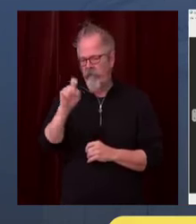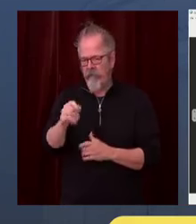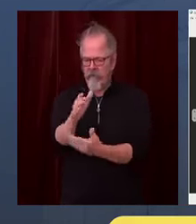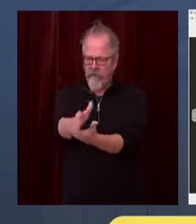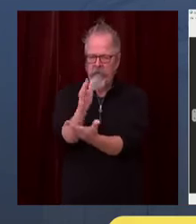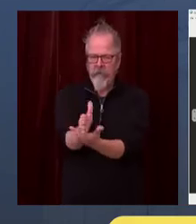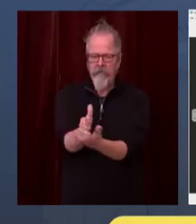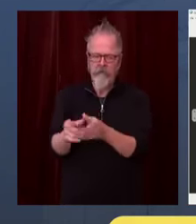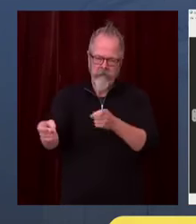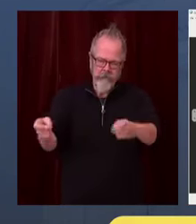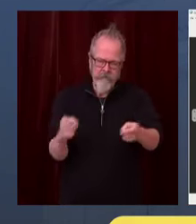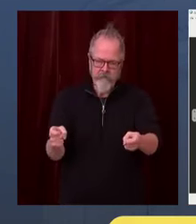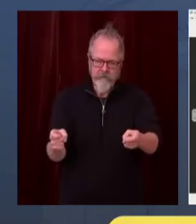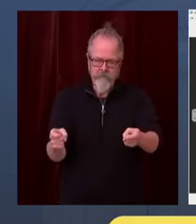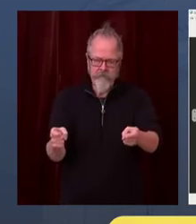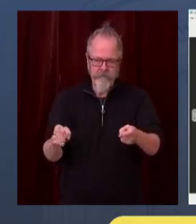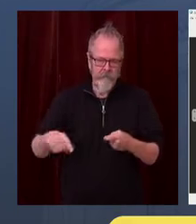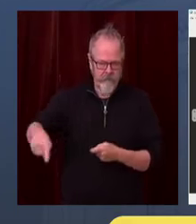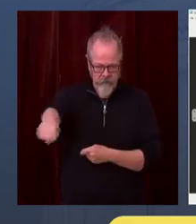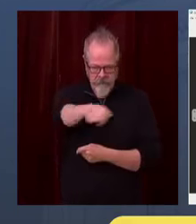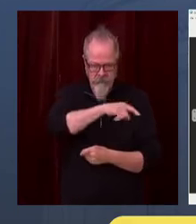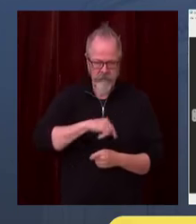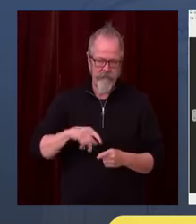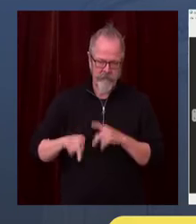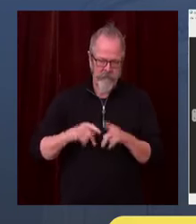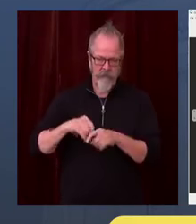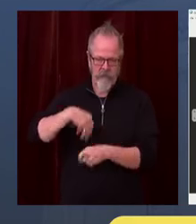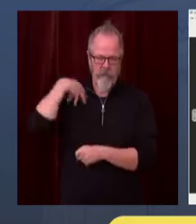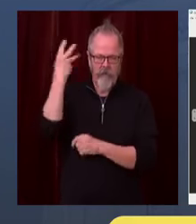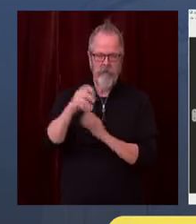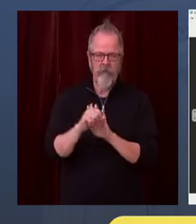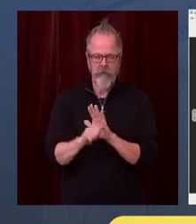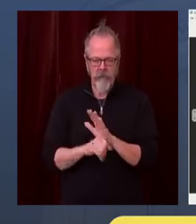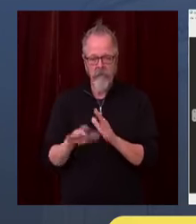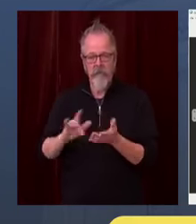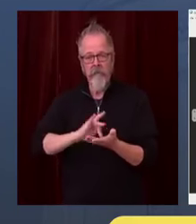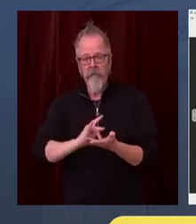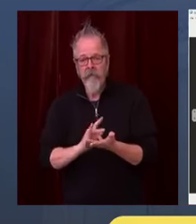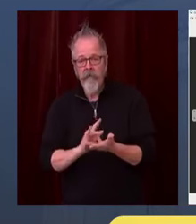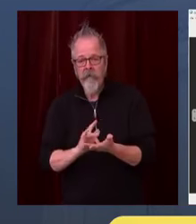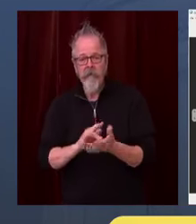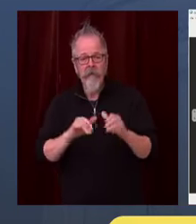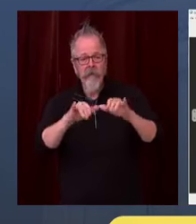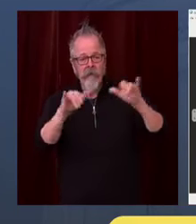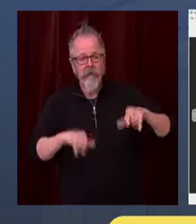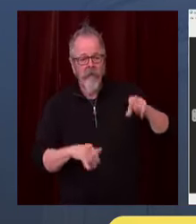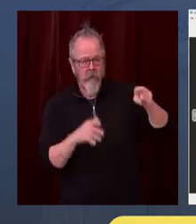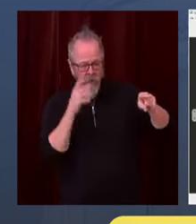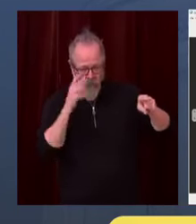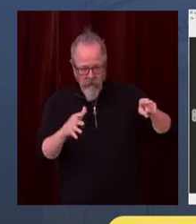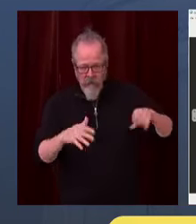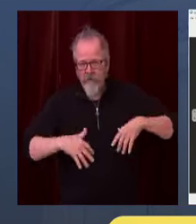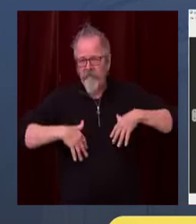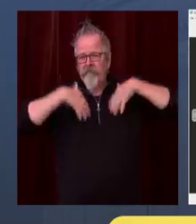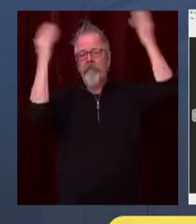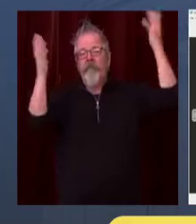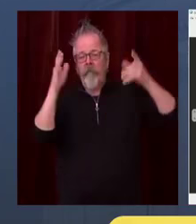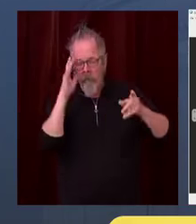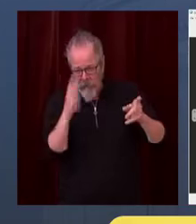sick, sometimes with prolonged problems, and more people will lose their lives.